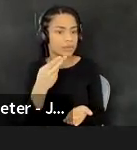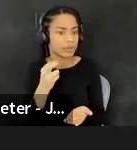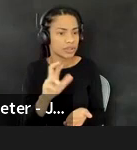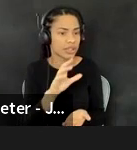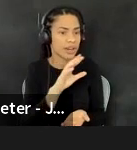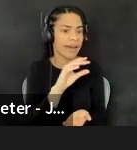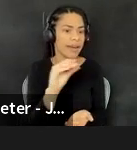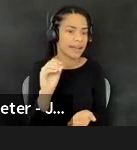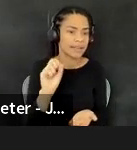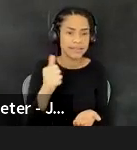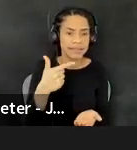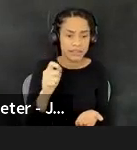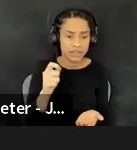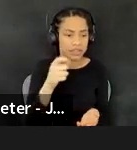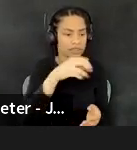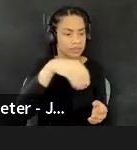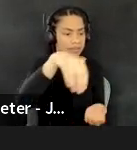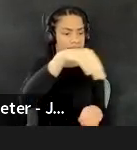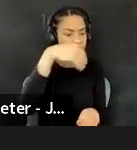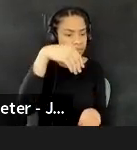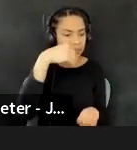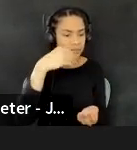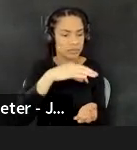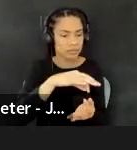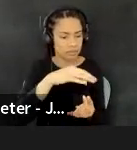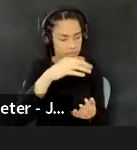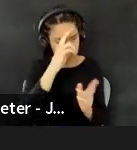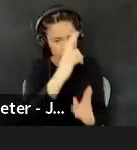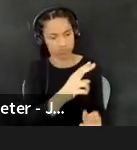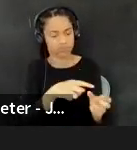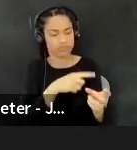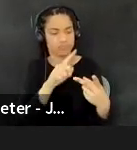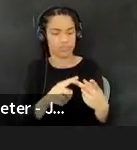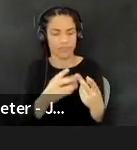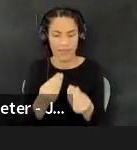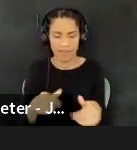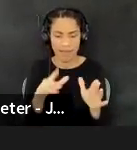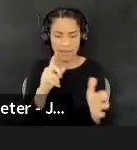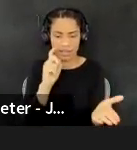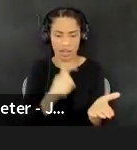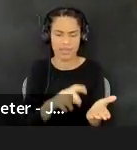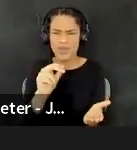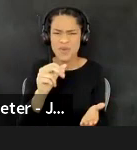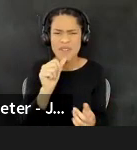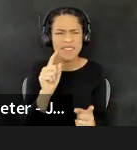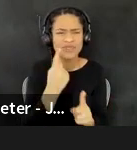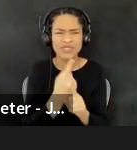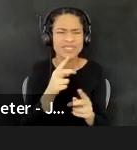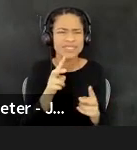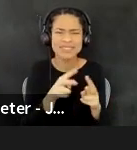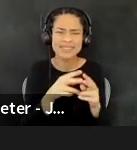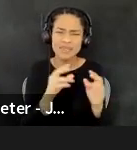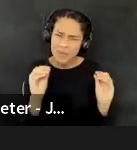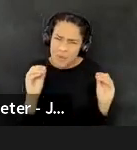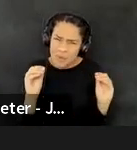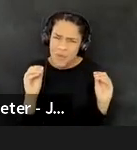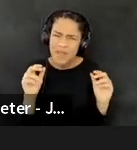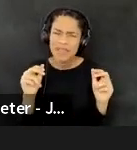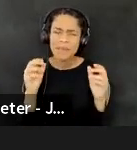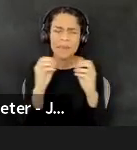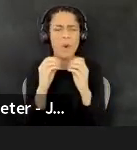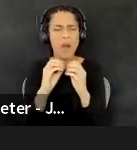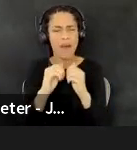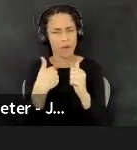a land acknowledgement. Great. It's, it's an entire sea change of, um, a way of being with one another and a way of